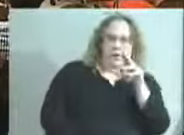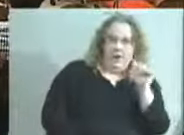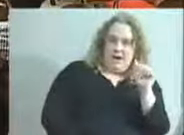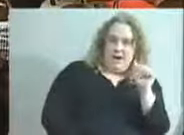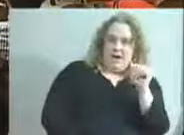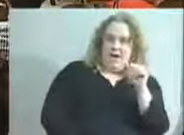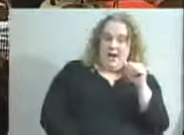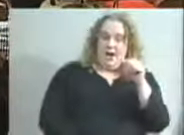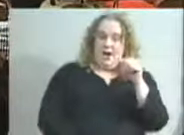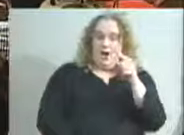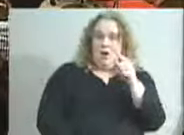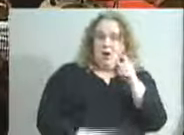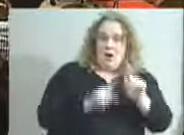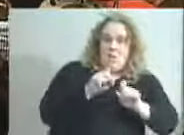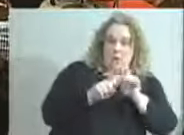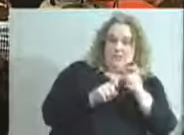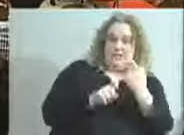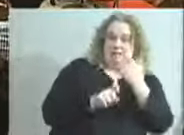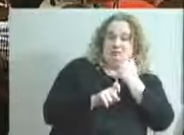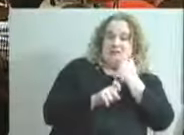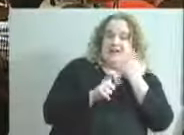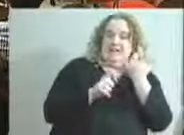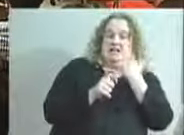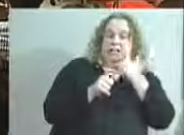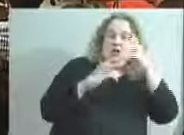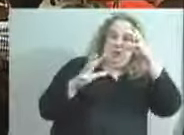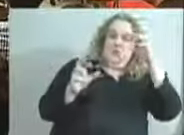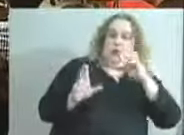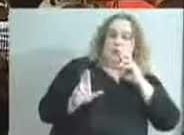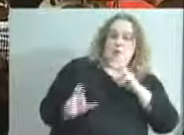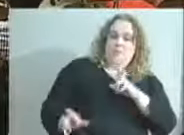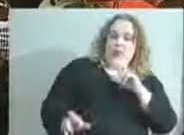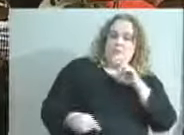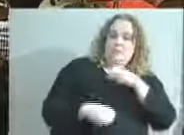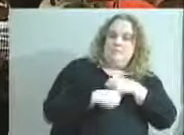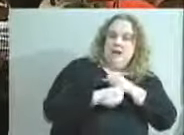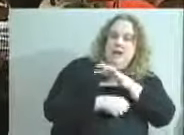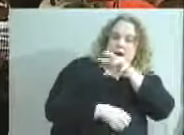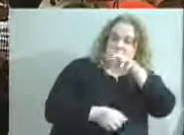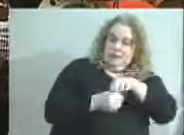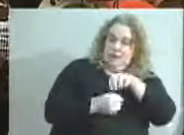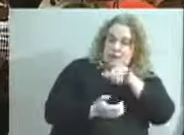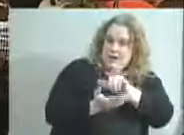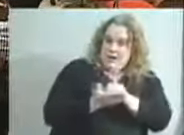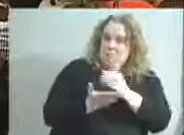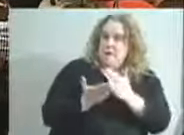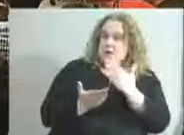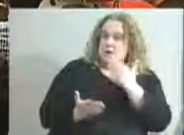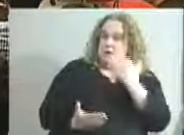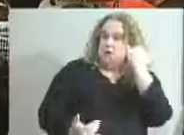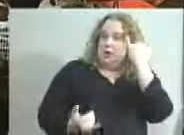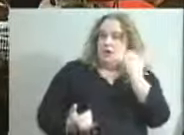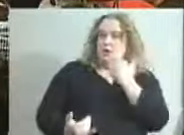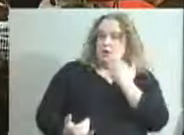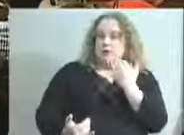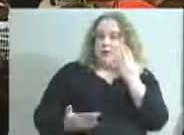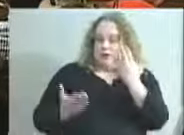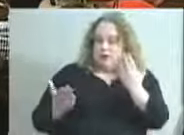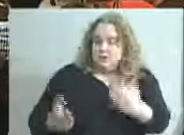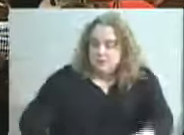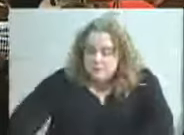discussion based on right after the superintendent's report. make it part of that element. Interesting. Thank you. That's a good suggestion.